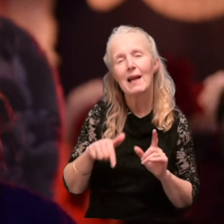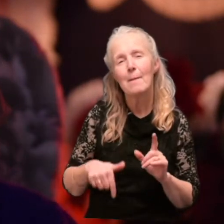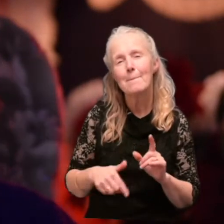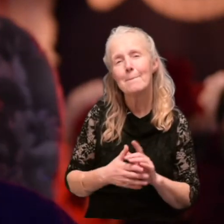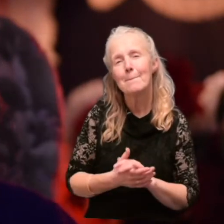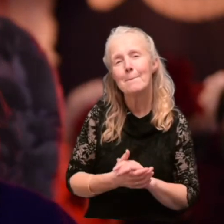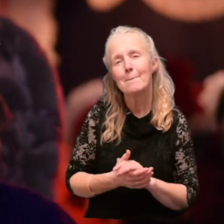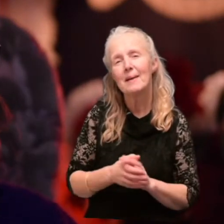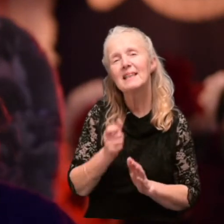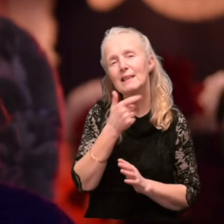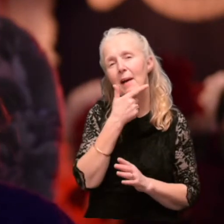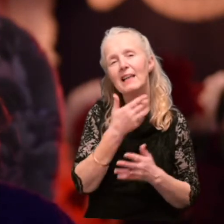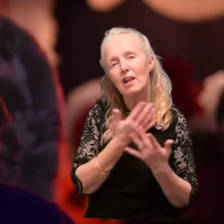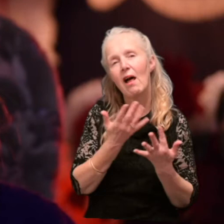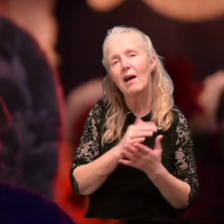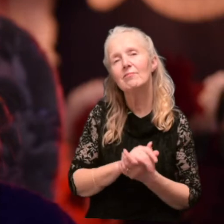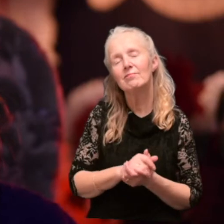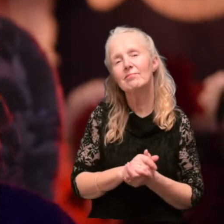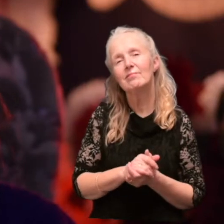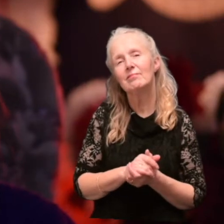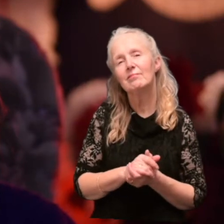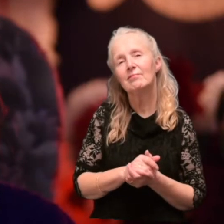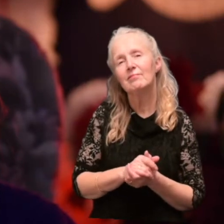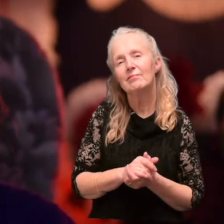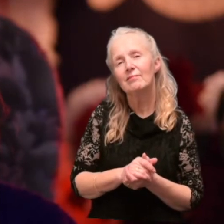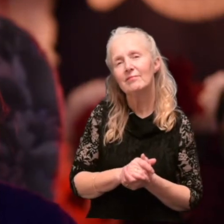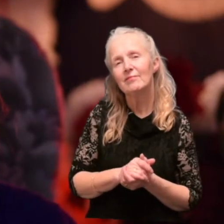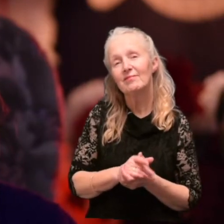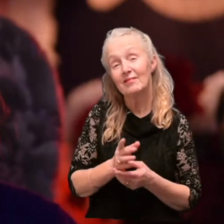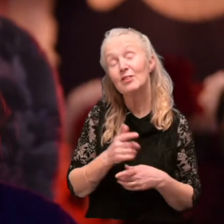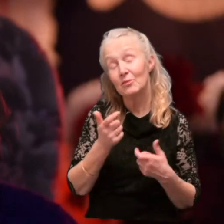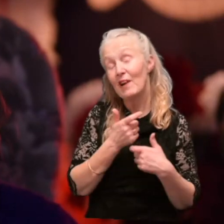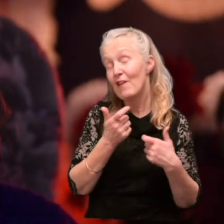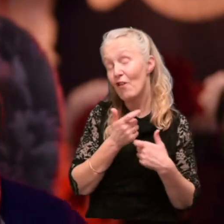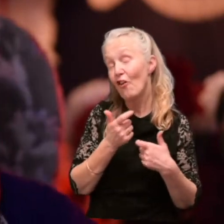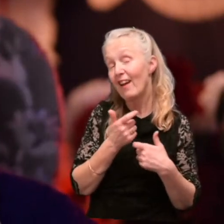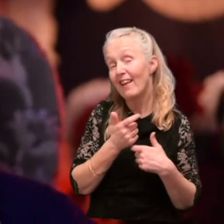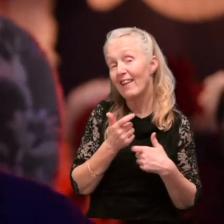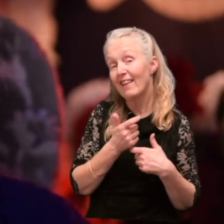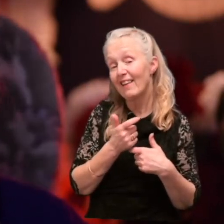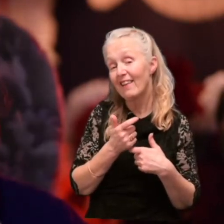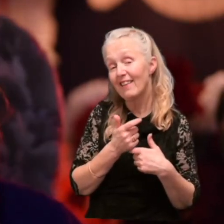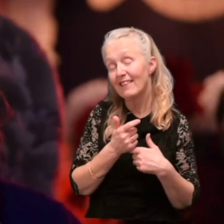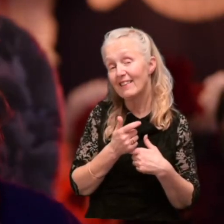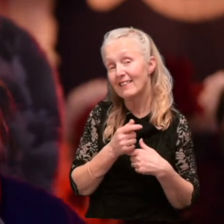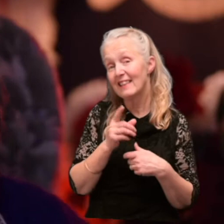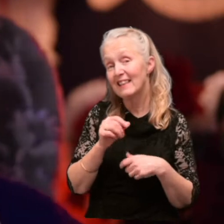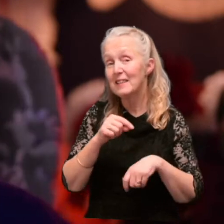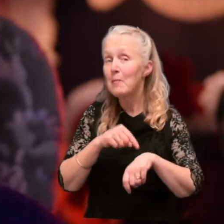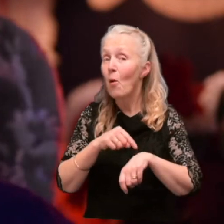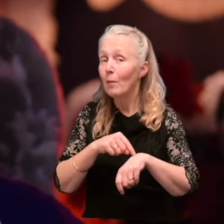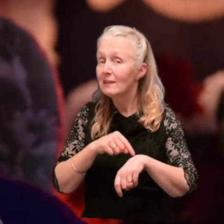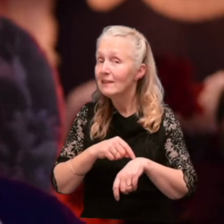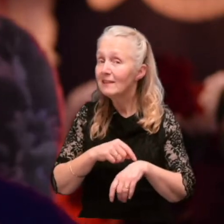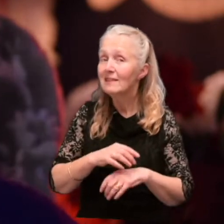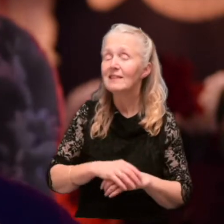He smiles a lot. And he can be very funny. He picks his moments. It's